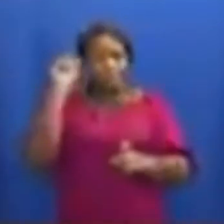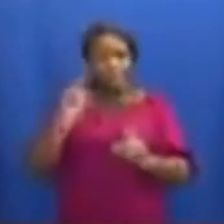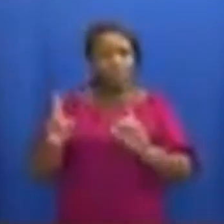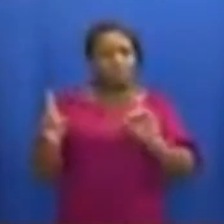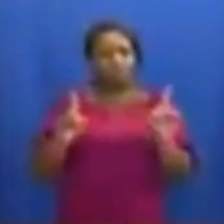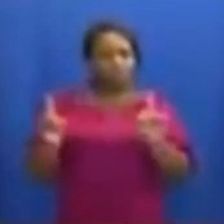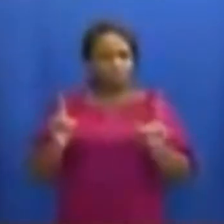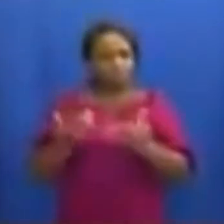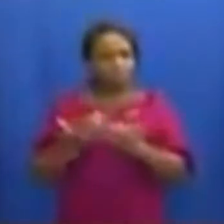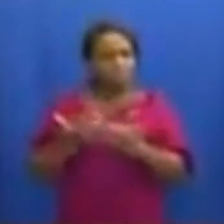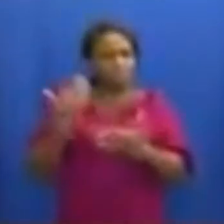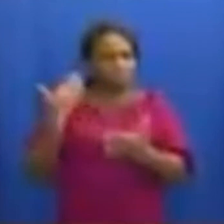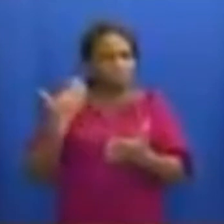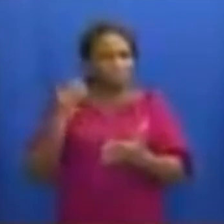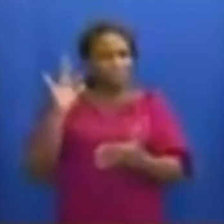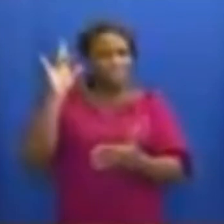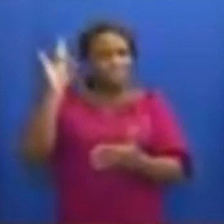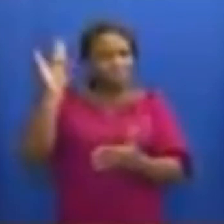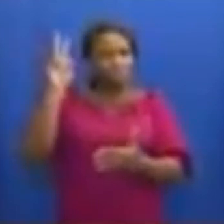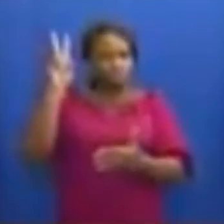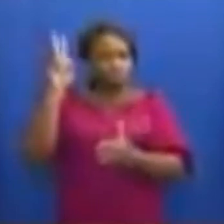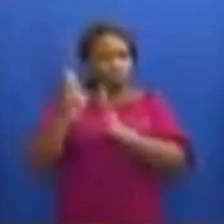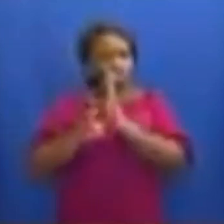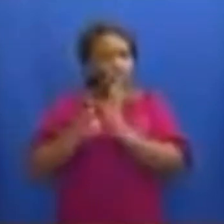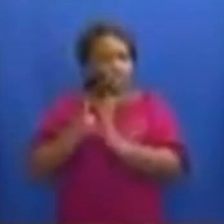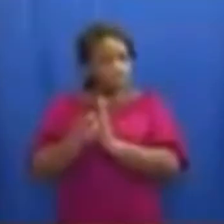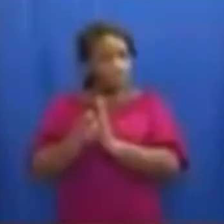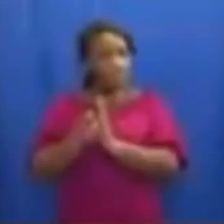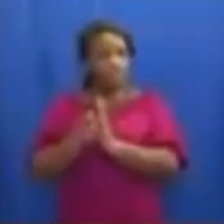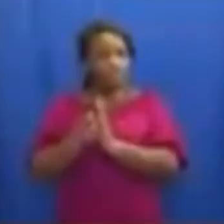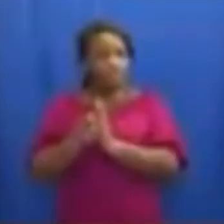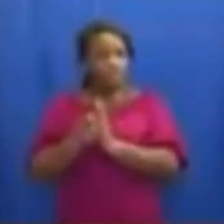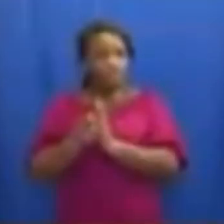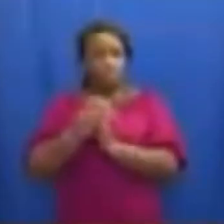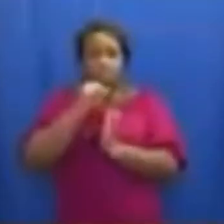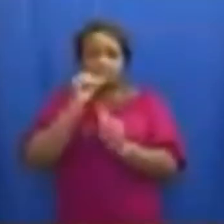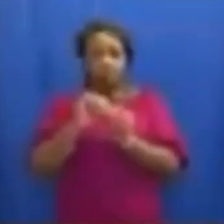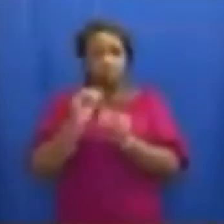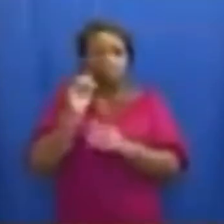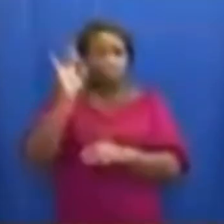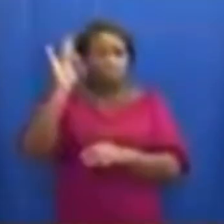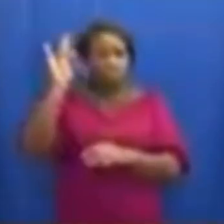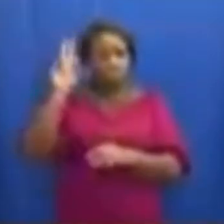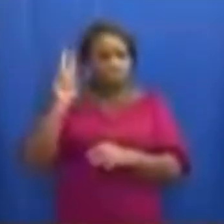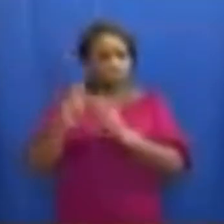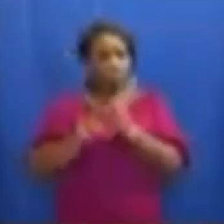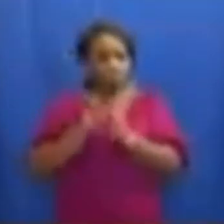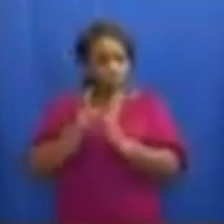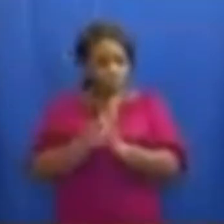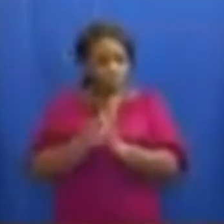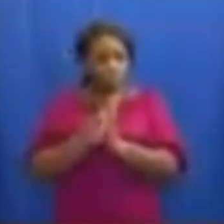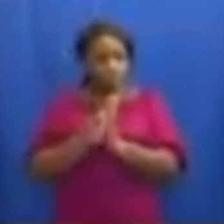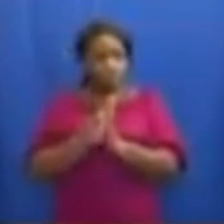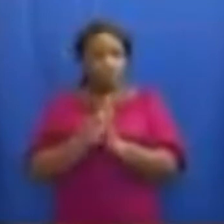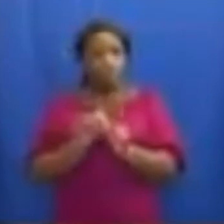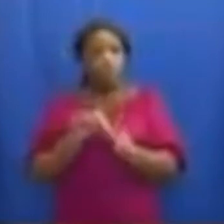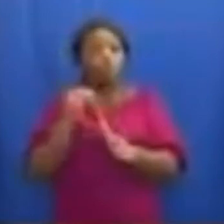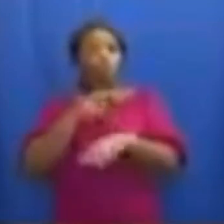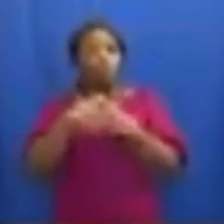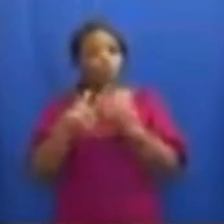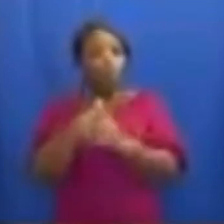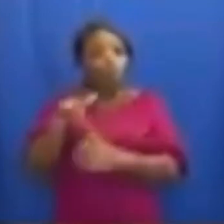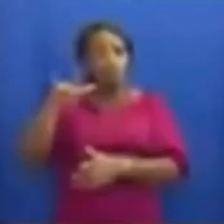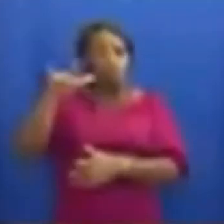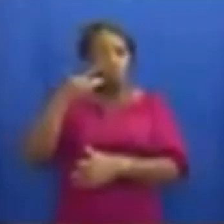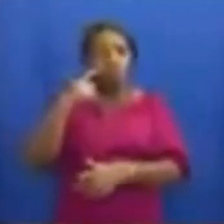not more than 72 hours before the scheduled departure from the country of origin. All airlines